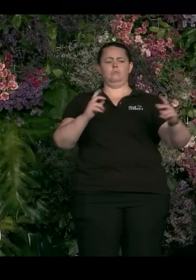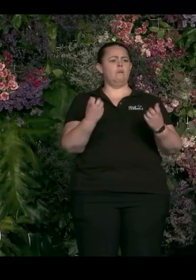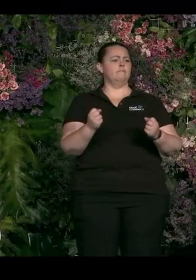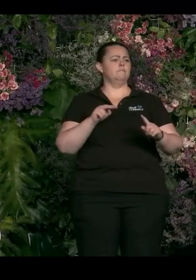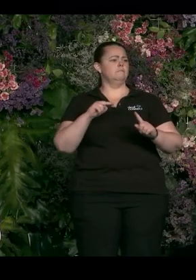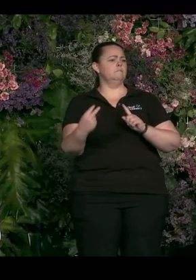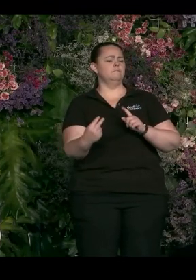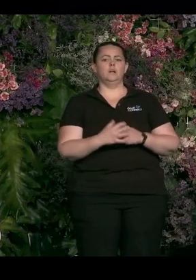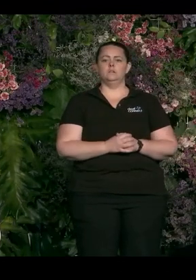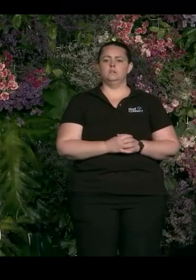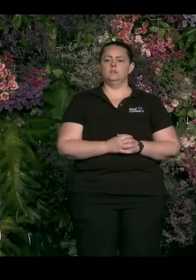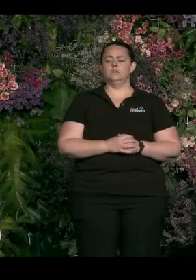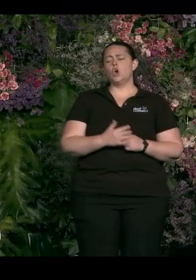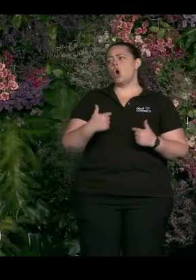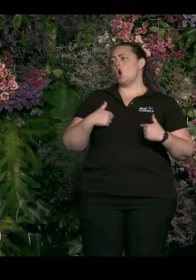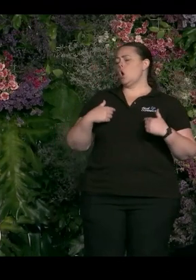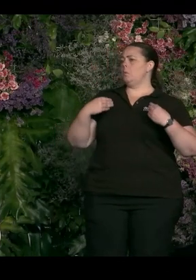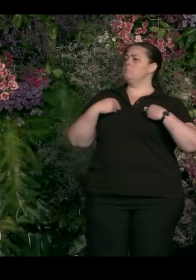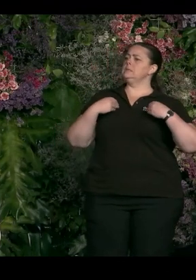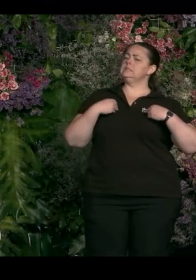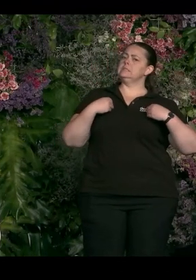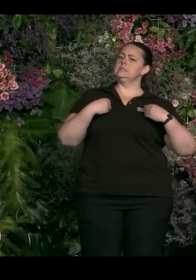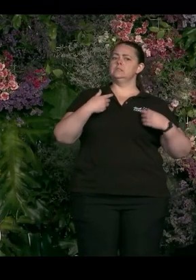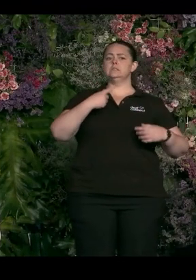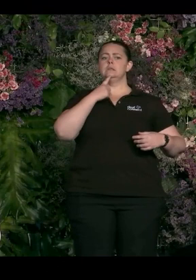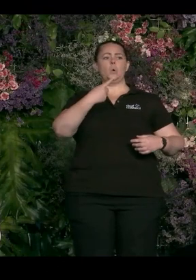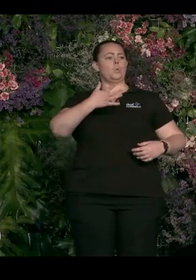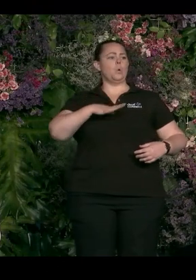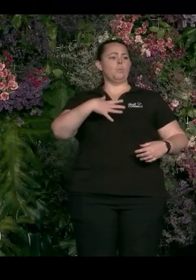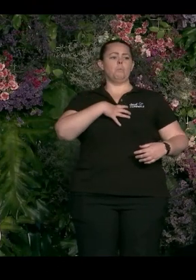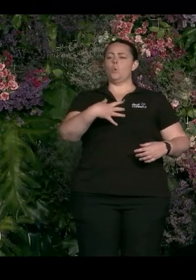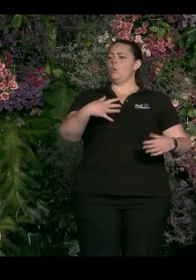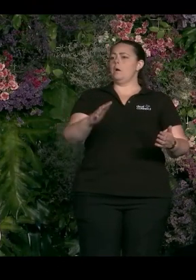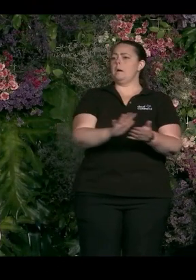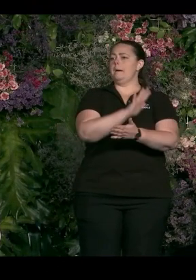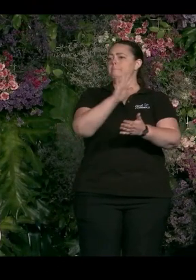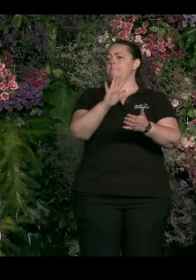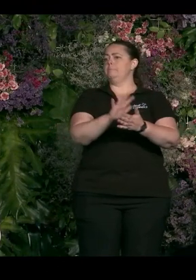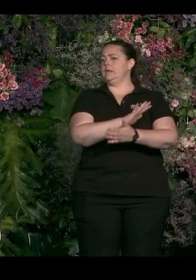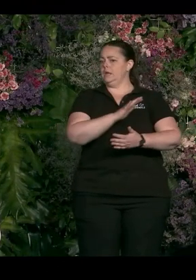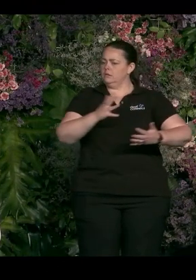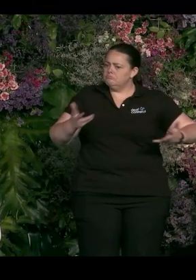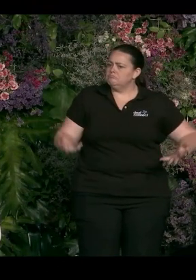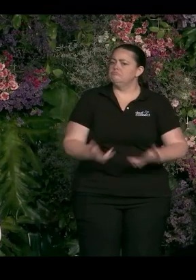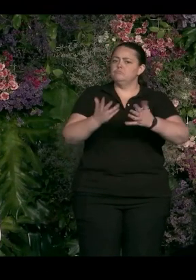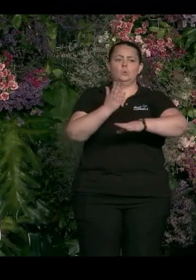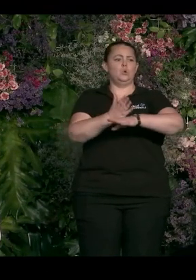business case for change is a happier, healthier workforces, a more productive workforce, and it hits the bottom line.